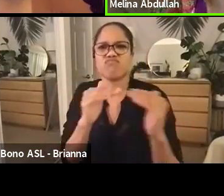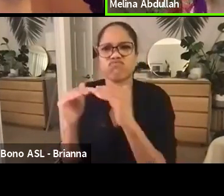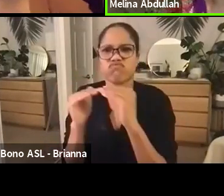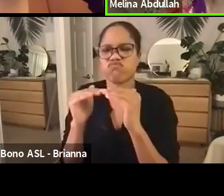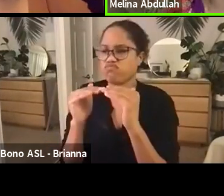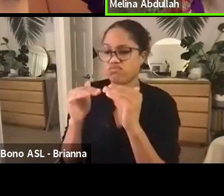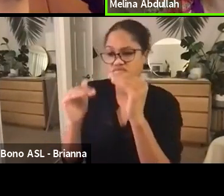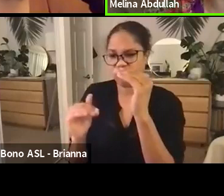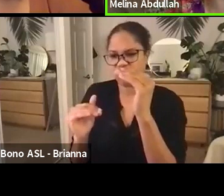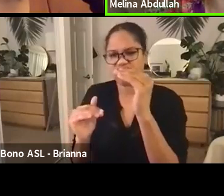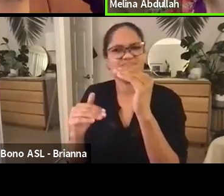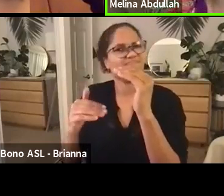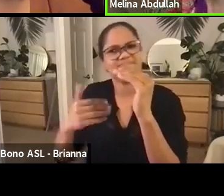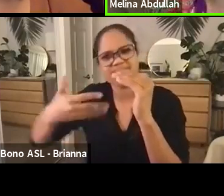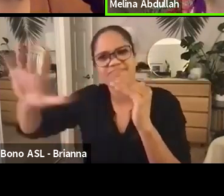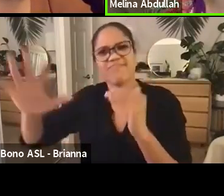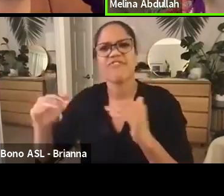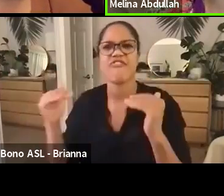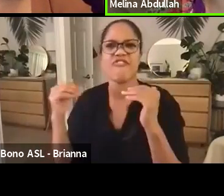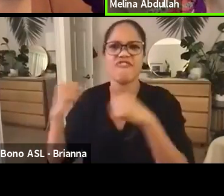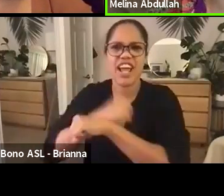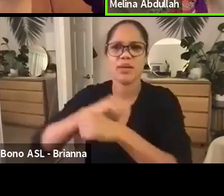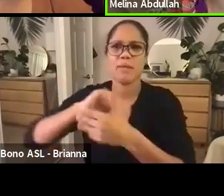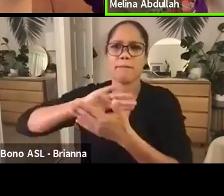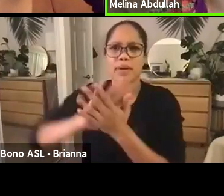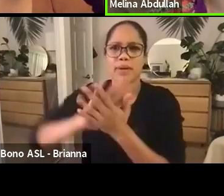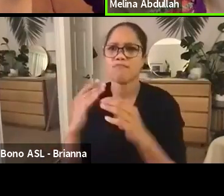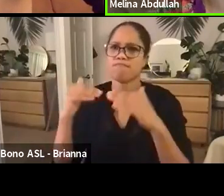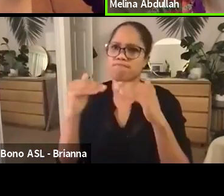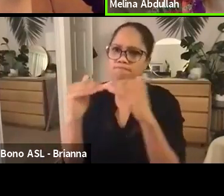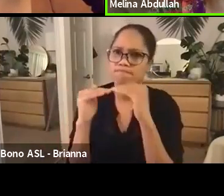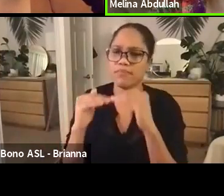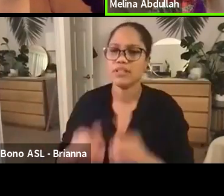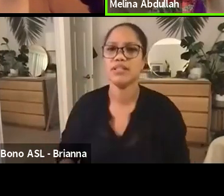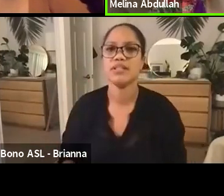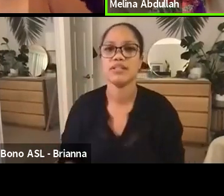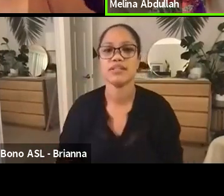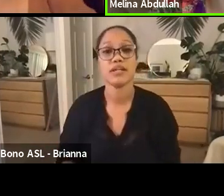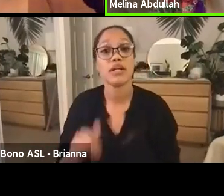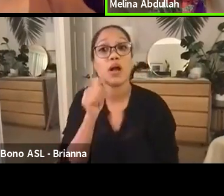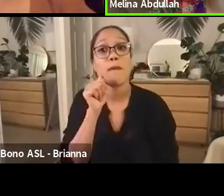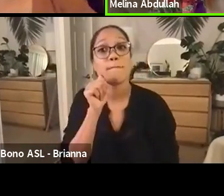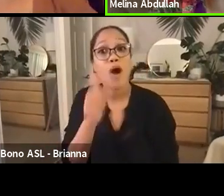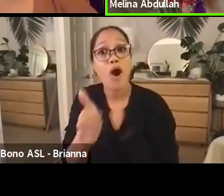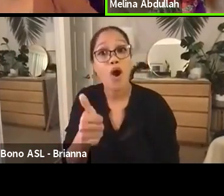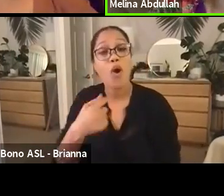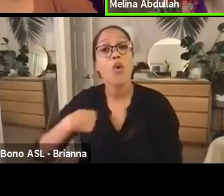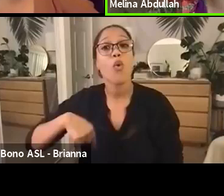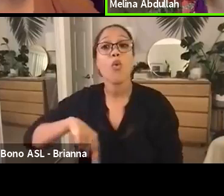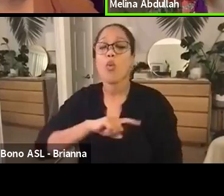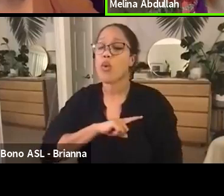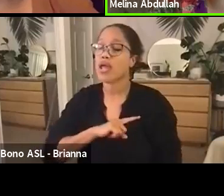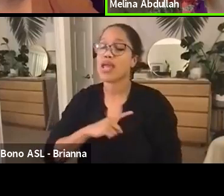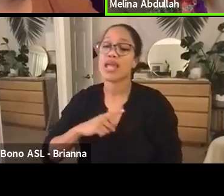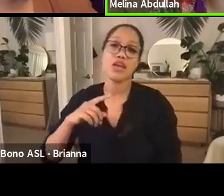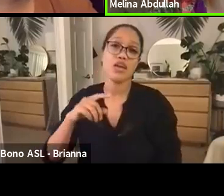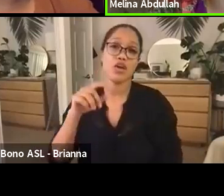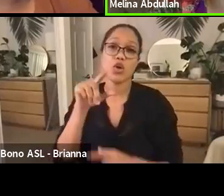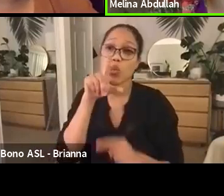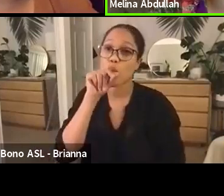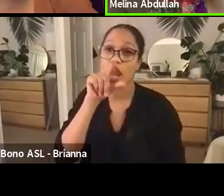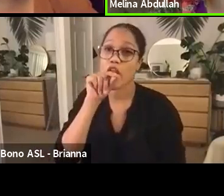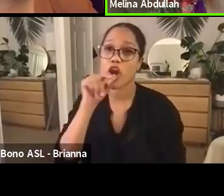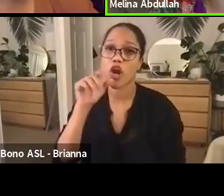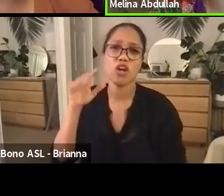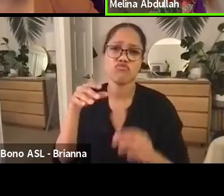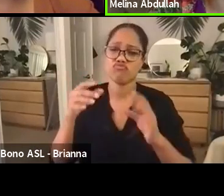started. Tomorrow, we are engaging in a global Twitter storm for Oscar Grant.